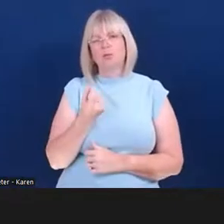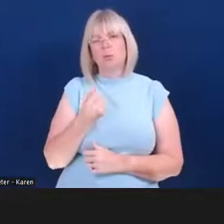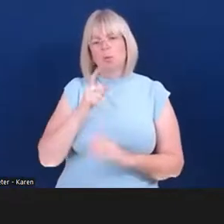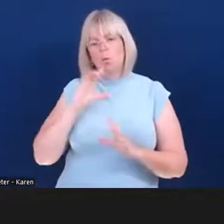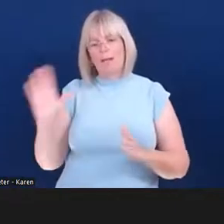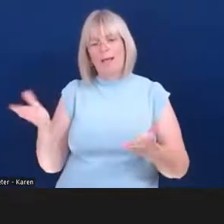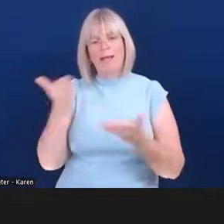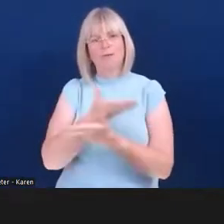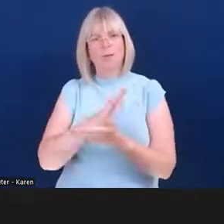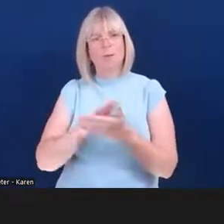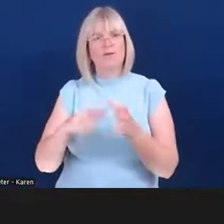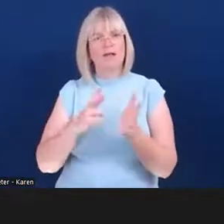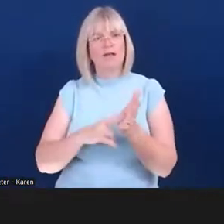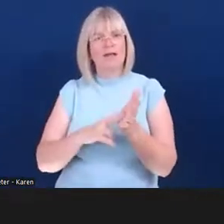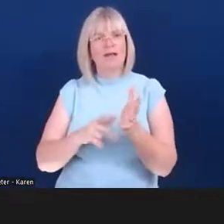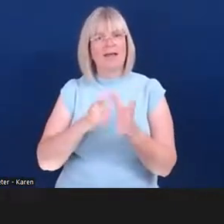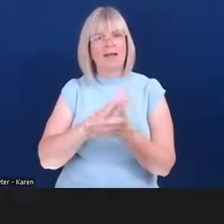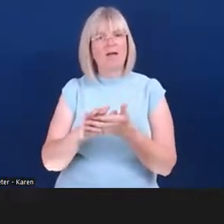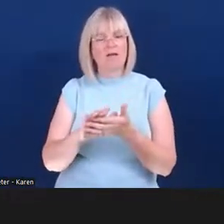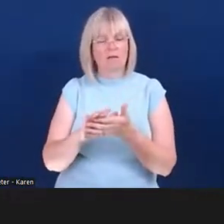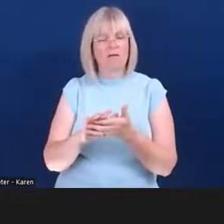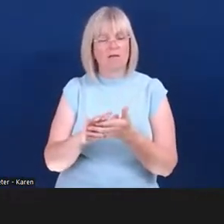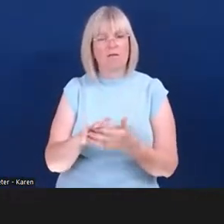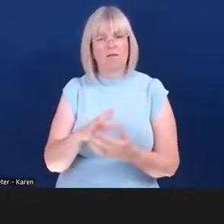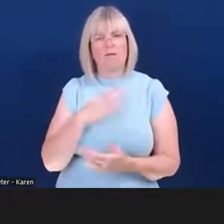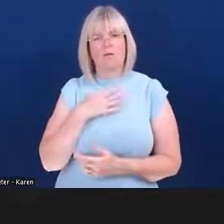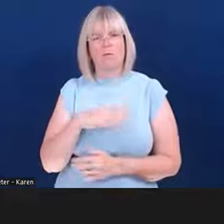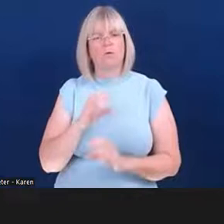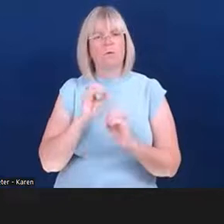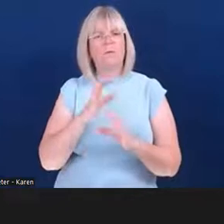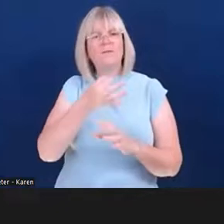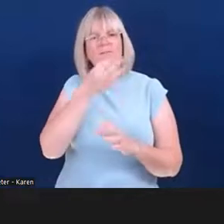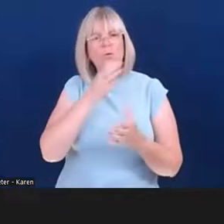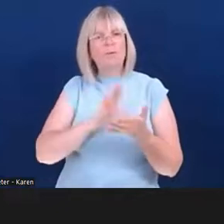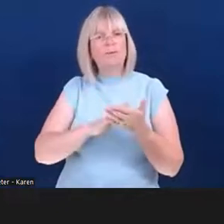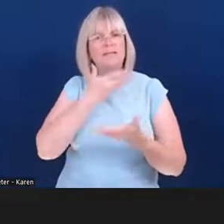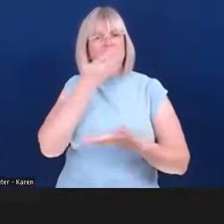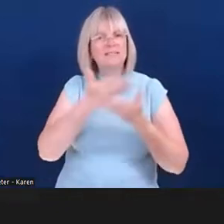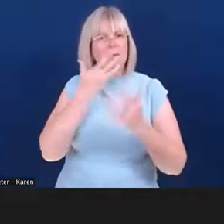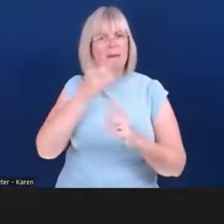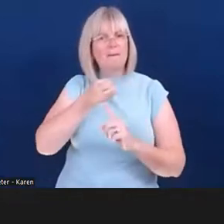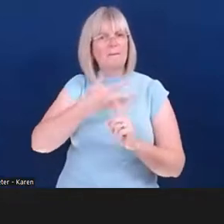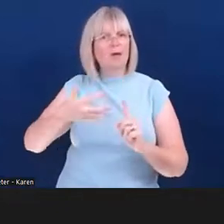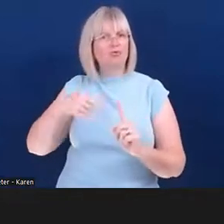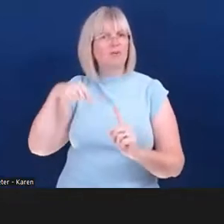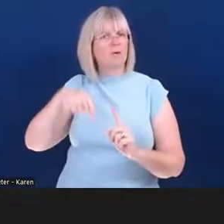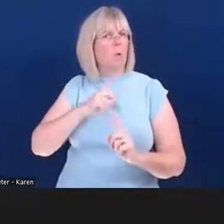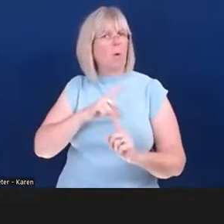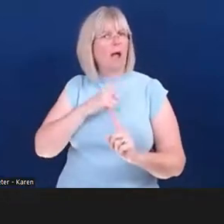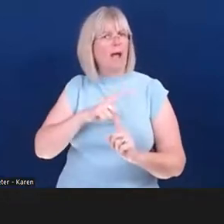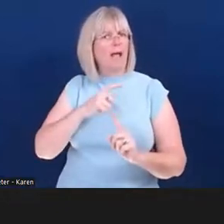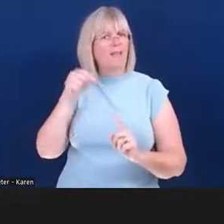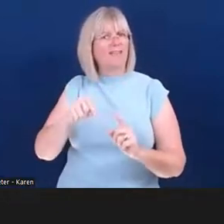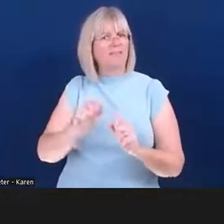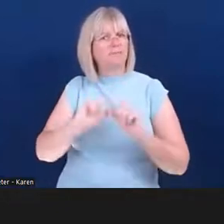But before I do, I'd just like to take a couple of minutes, if I may, to explain the background to this session. So Federation of Small